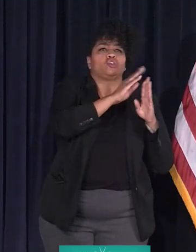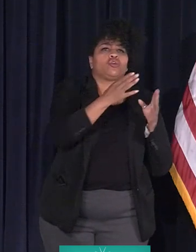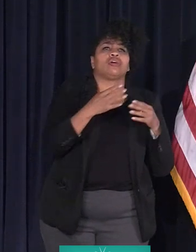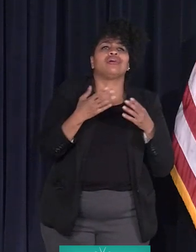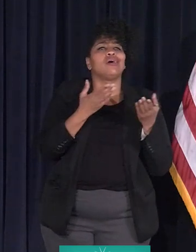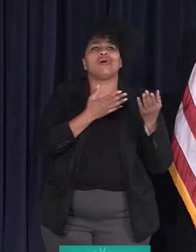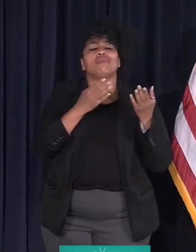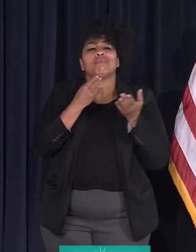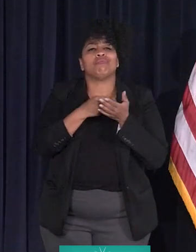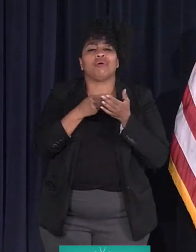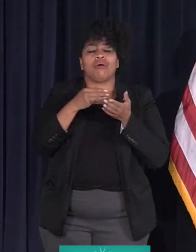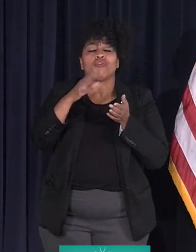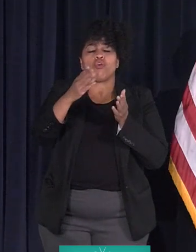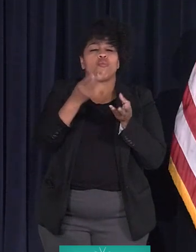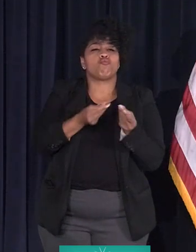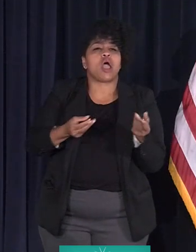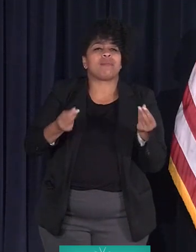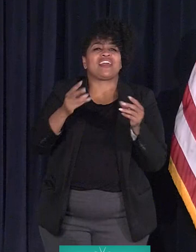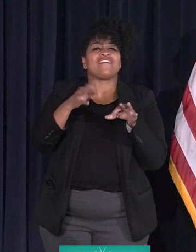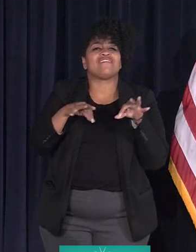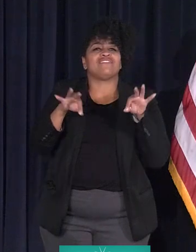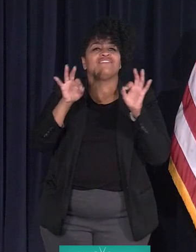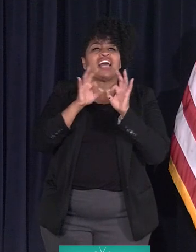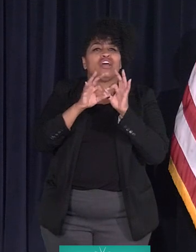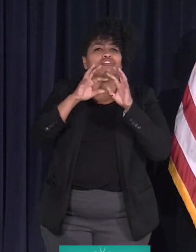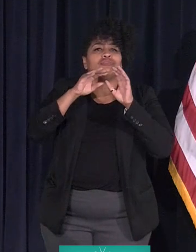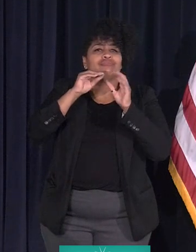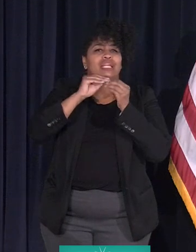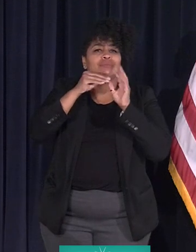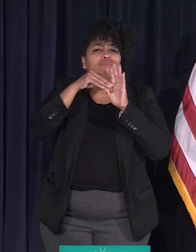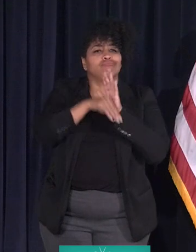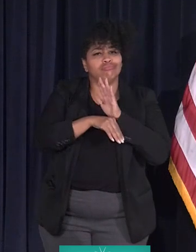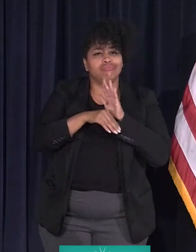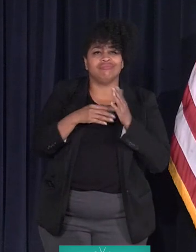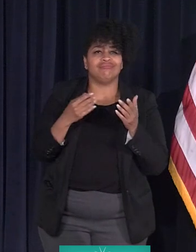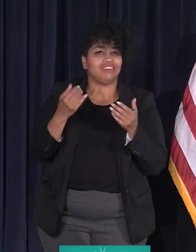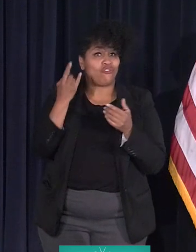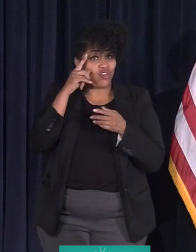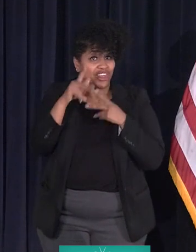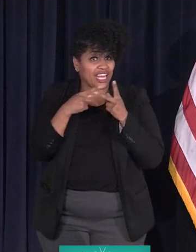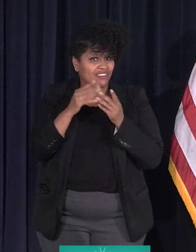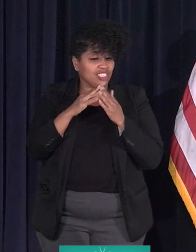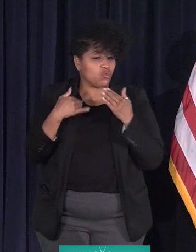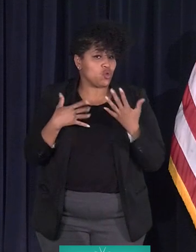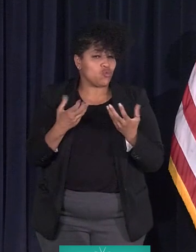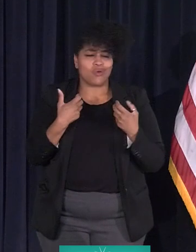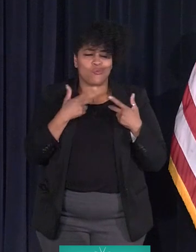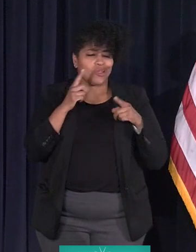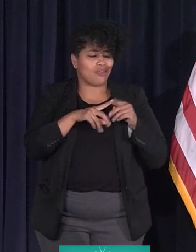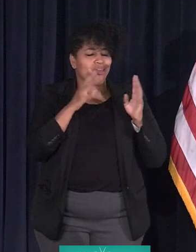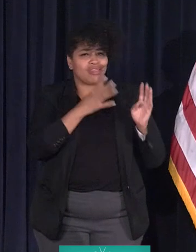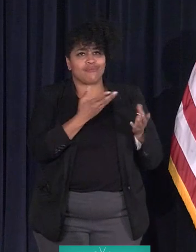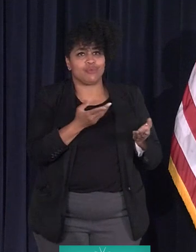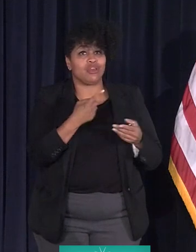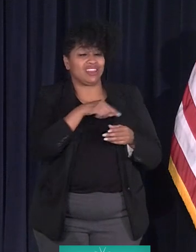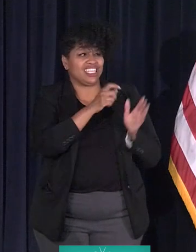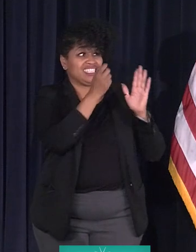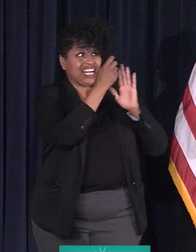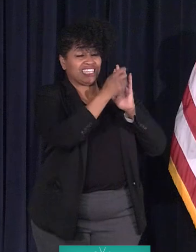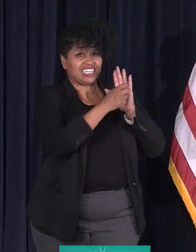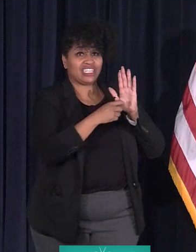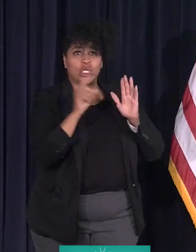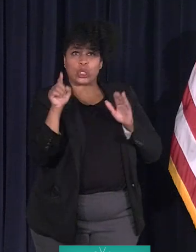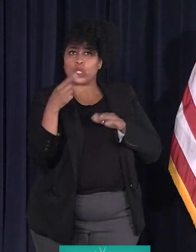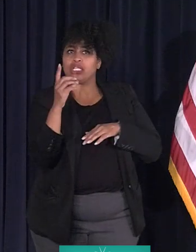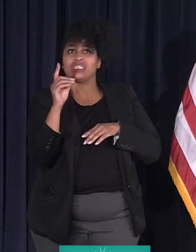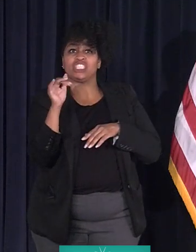And if we are going to have the kind of city we want, we can't have them here. And these dots are just the ones in District